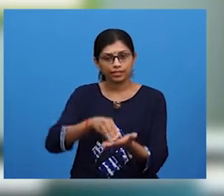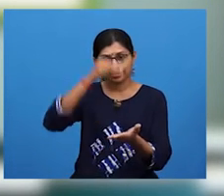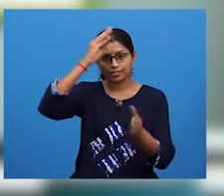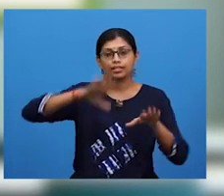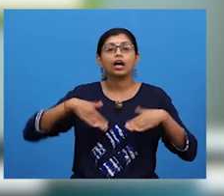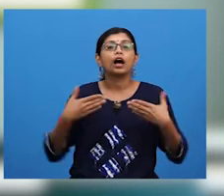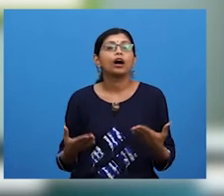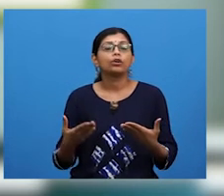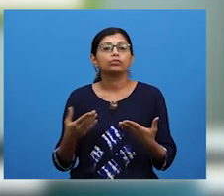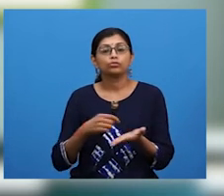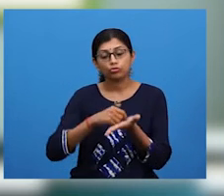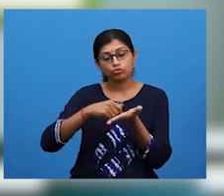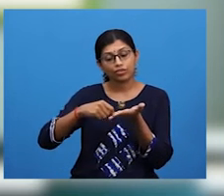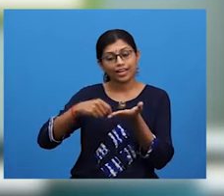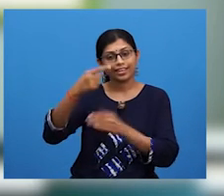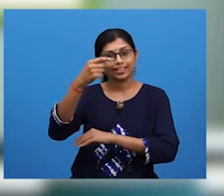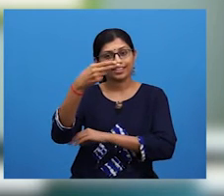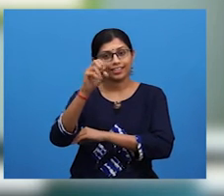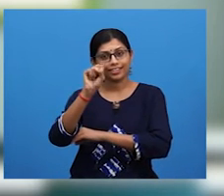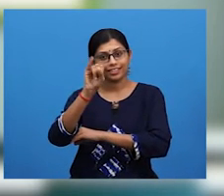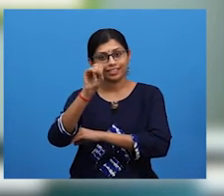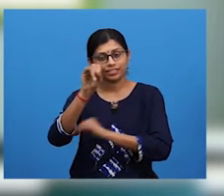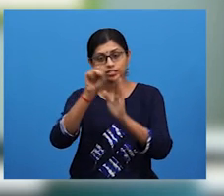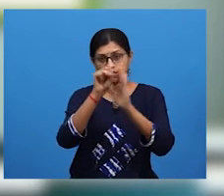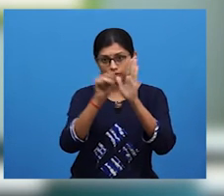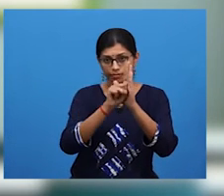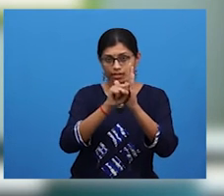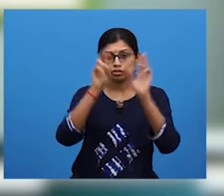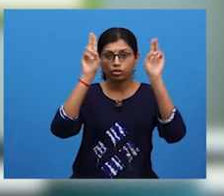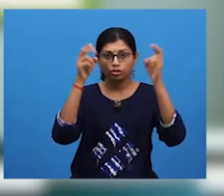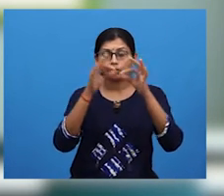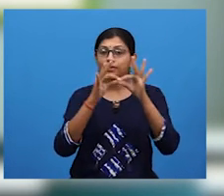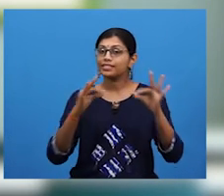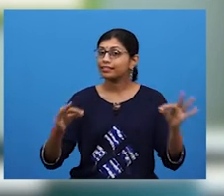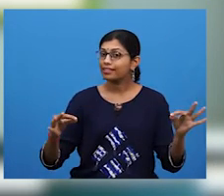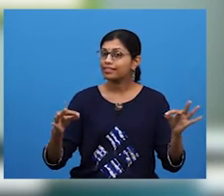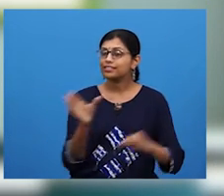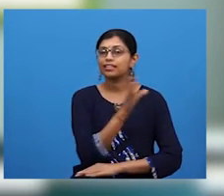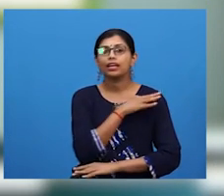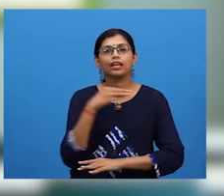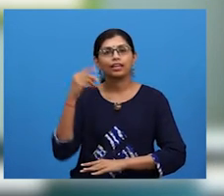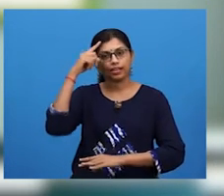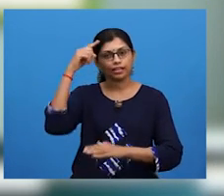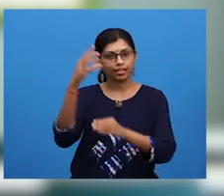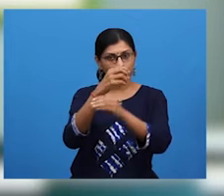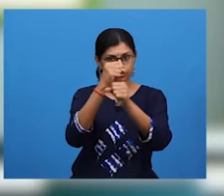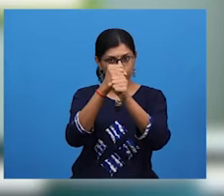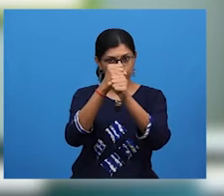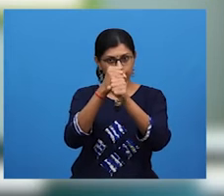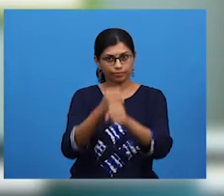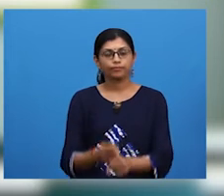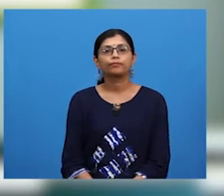how to write, DC statement, topic sentence and conclusion.